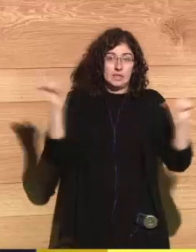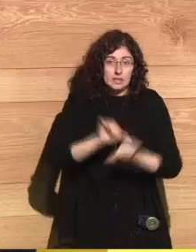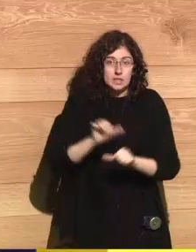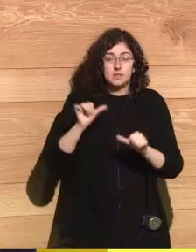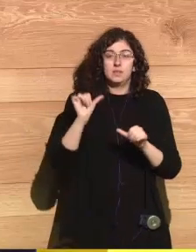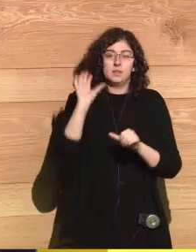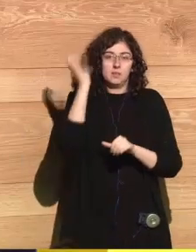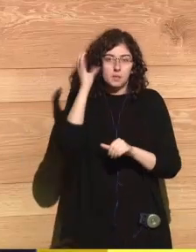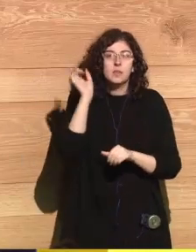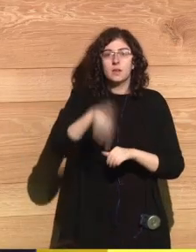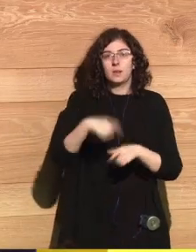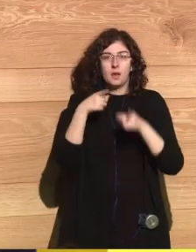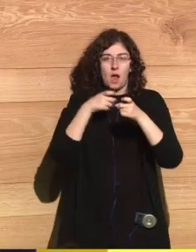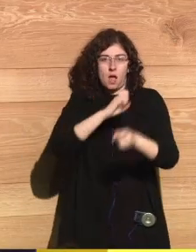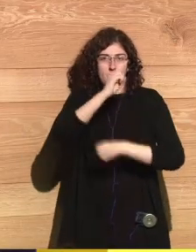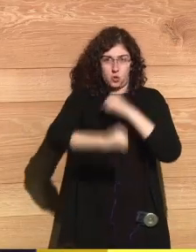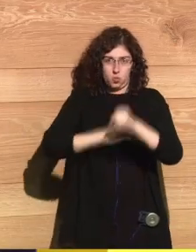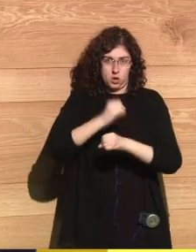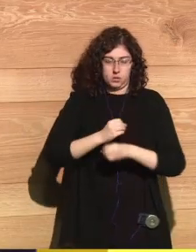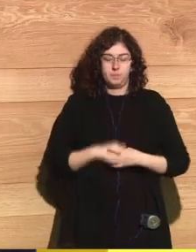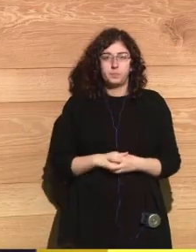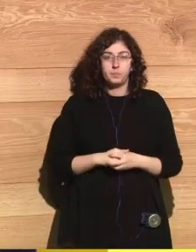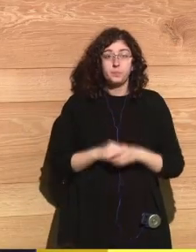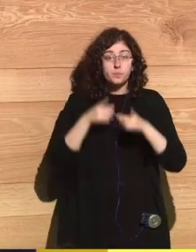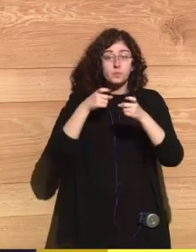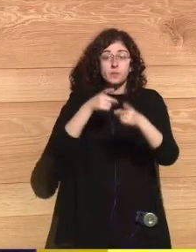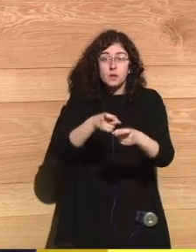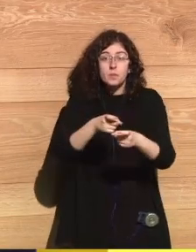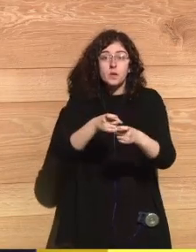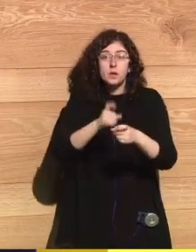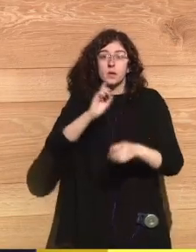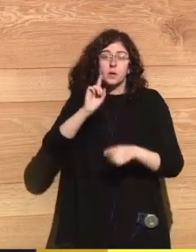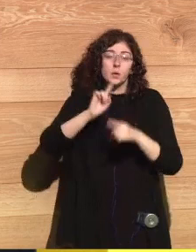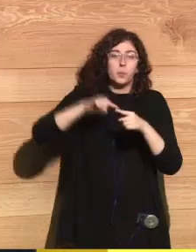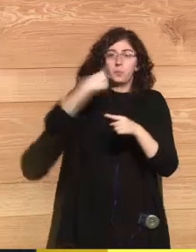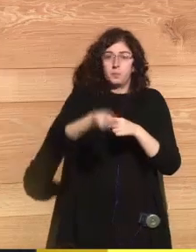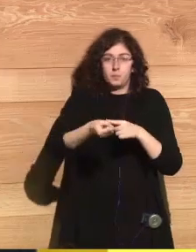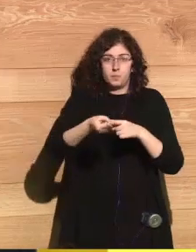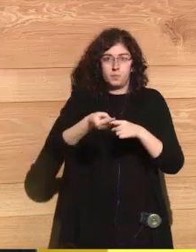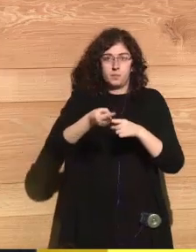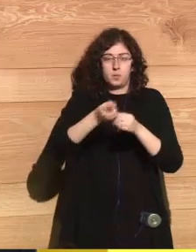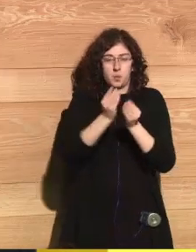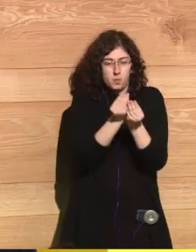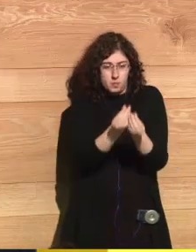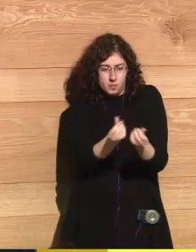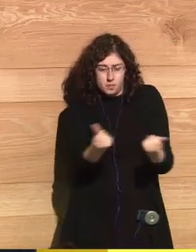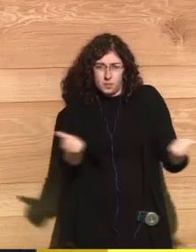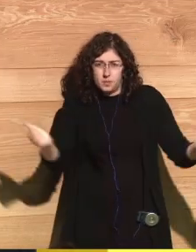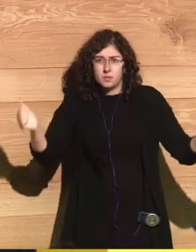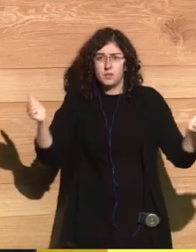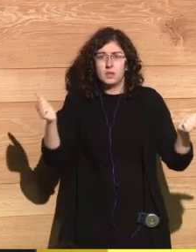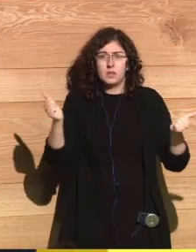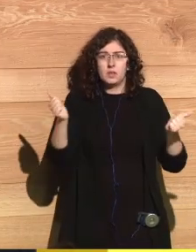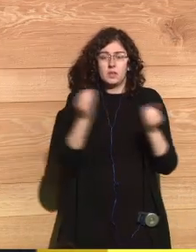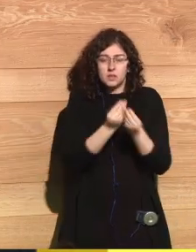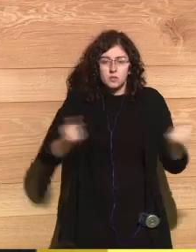change and nuclear weapons. These are weapons that generate multidimensional devastation,